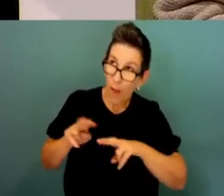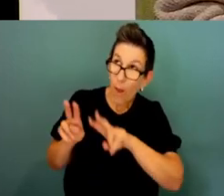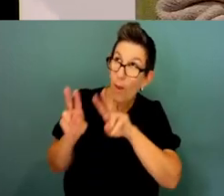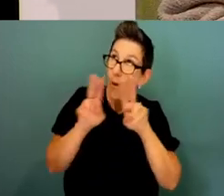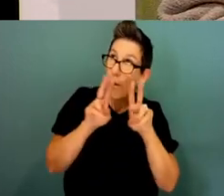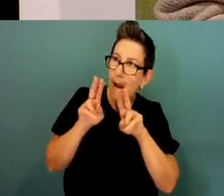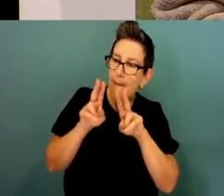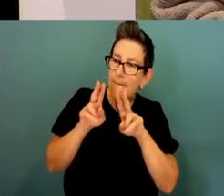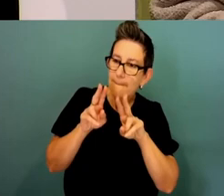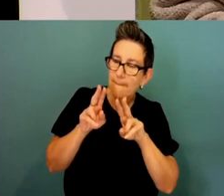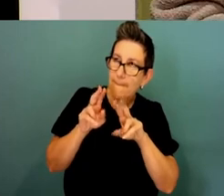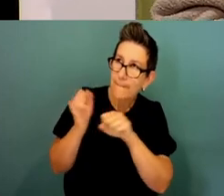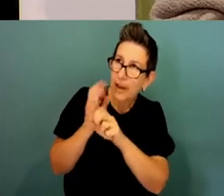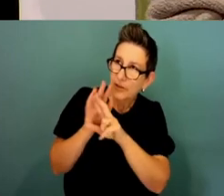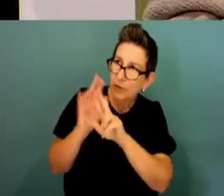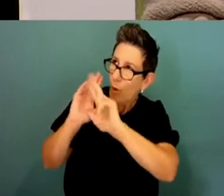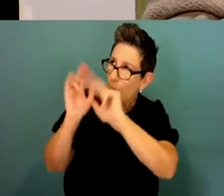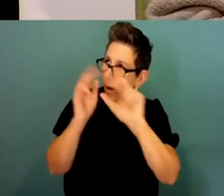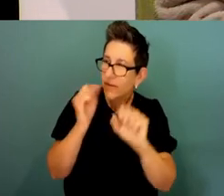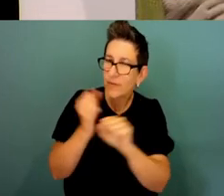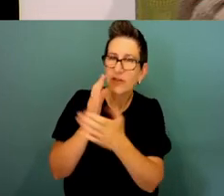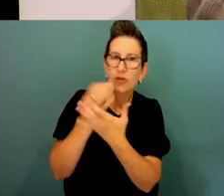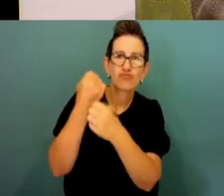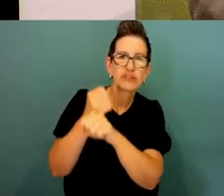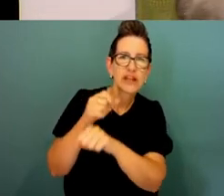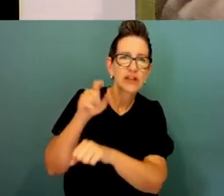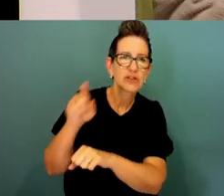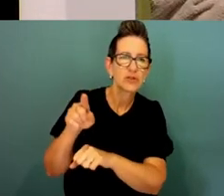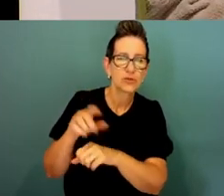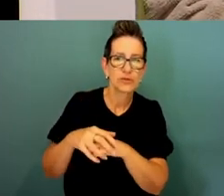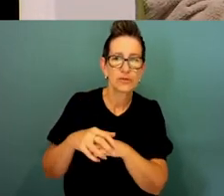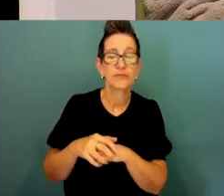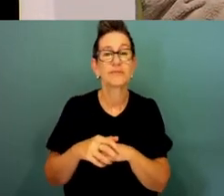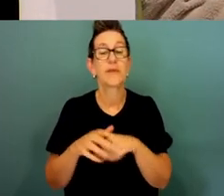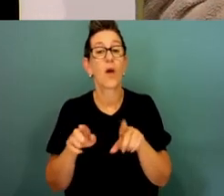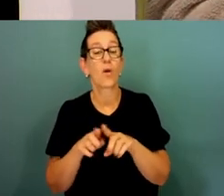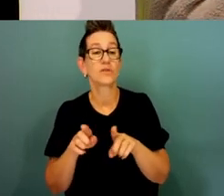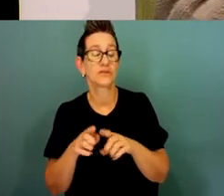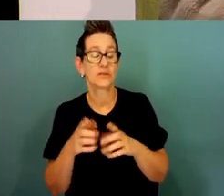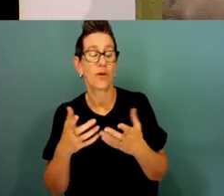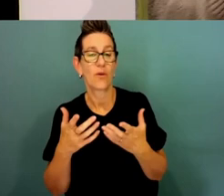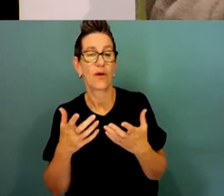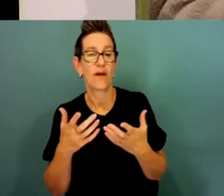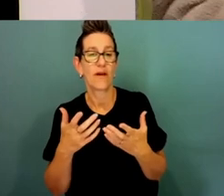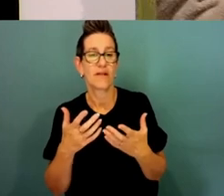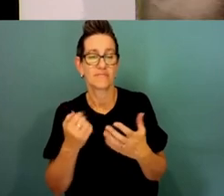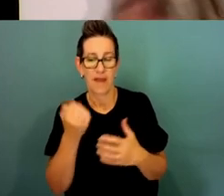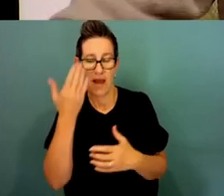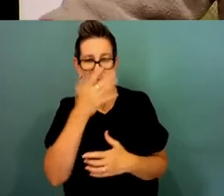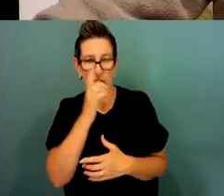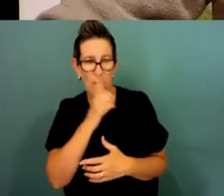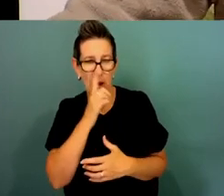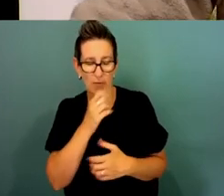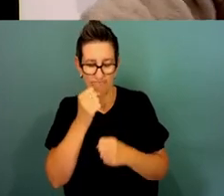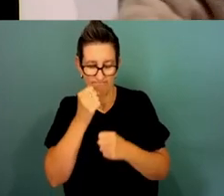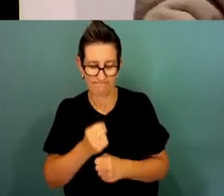physically happens to you. The other part of that is that, as Aboriginal people, our strongest belief is that we all